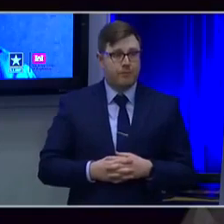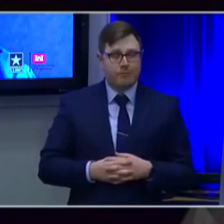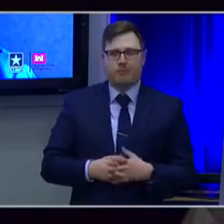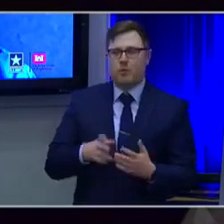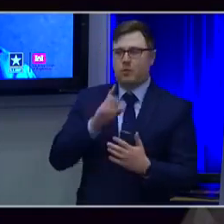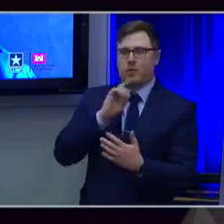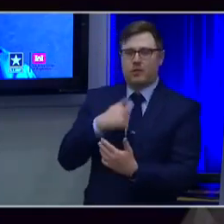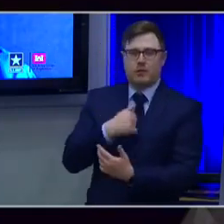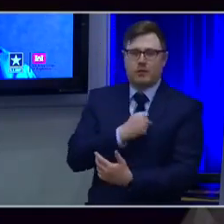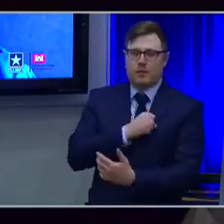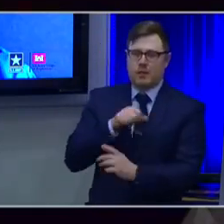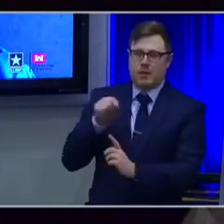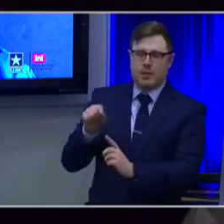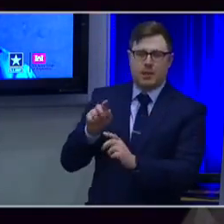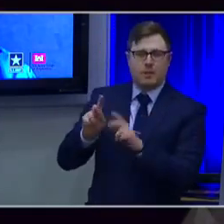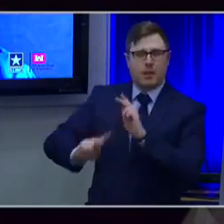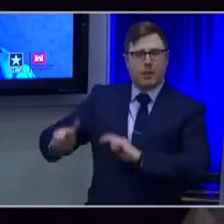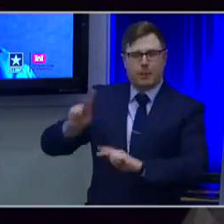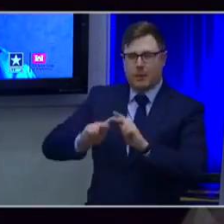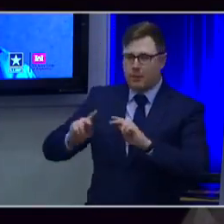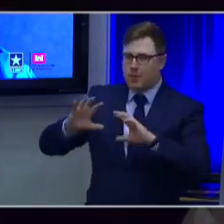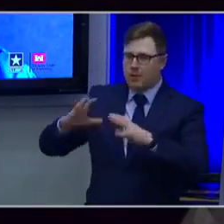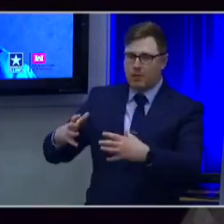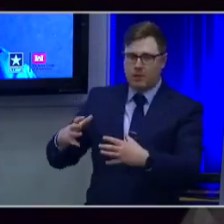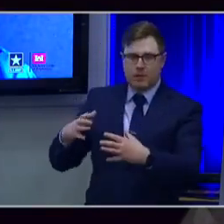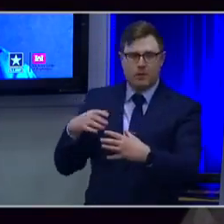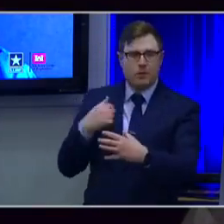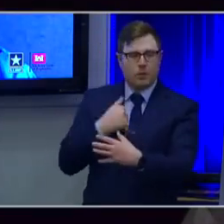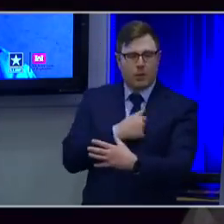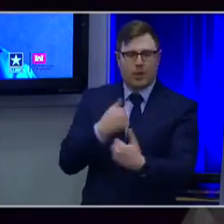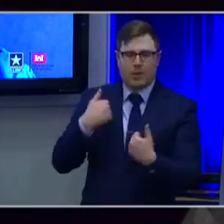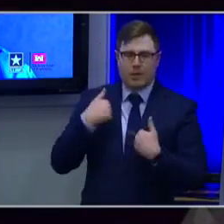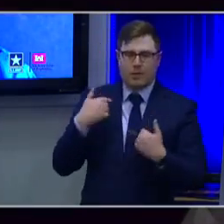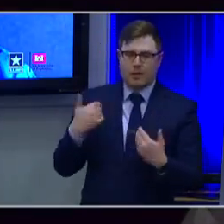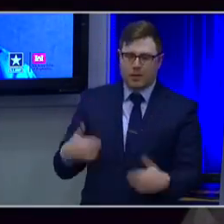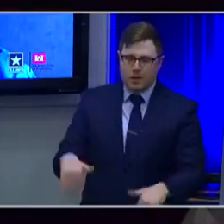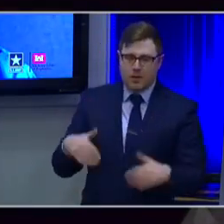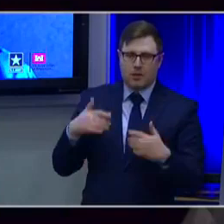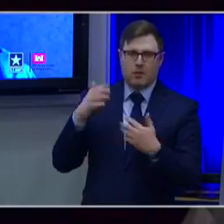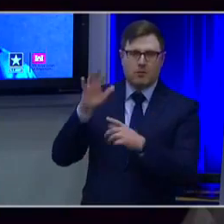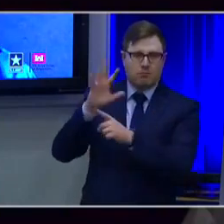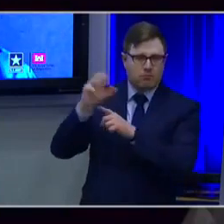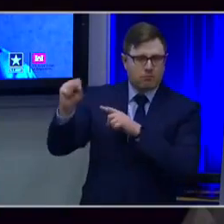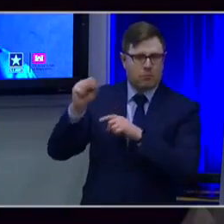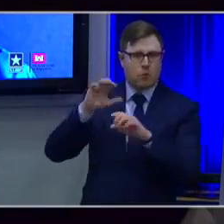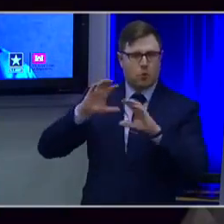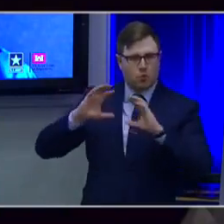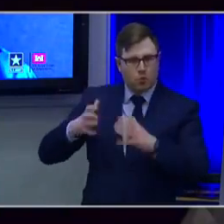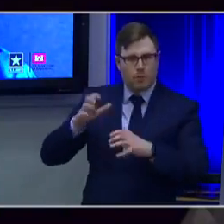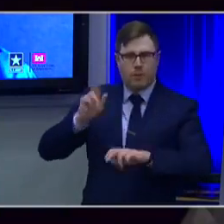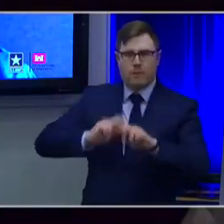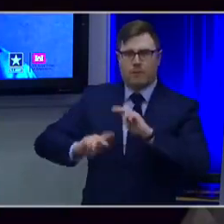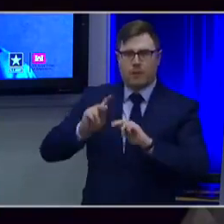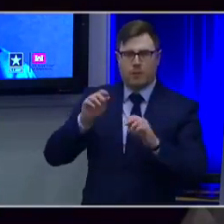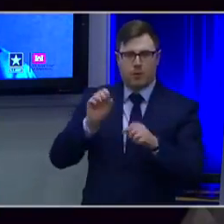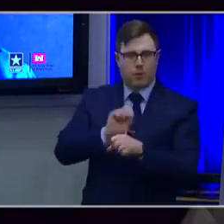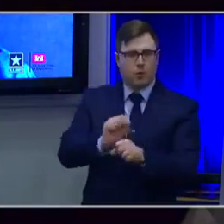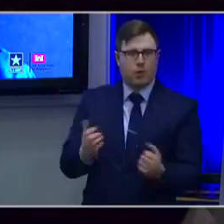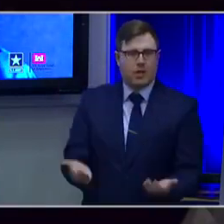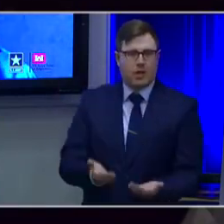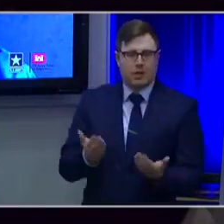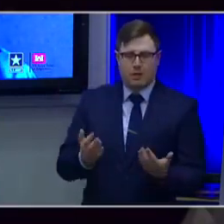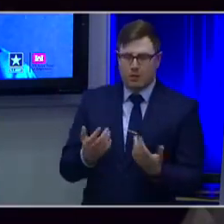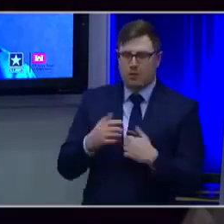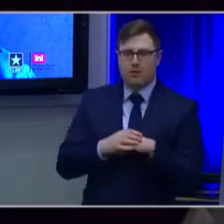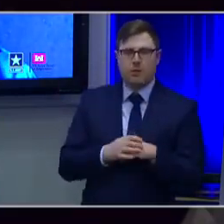We have an amazingly good group of people working here in the Corps. You find they show